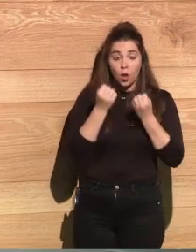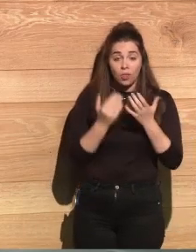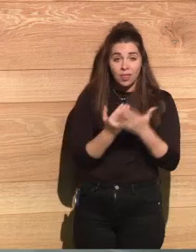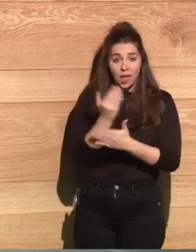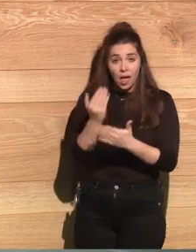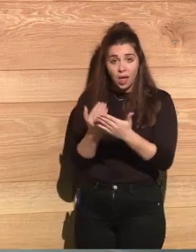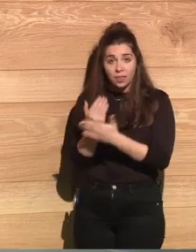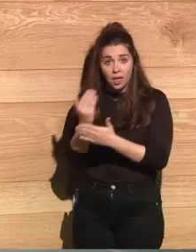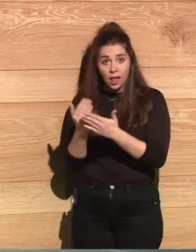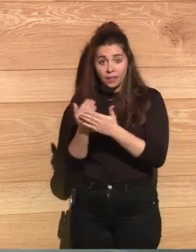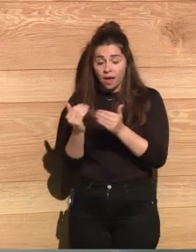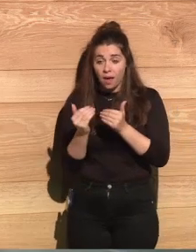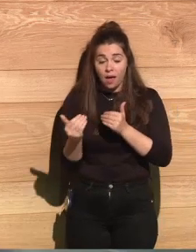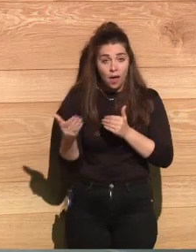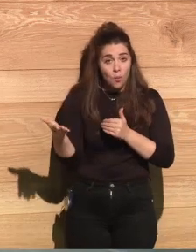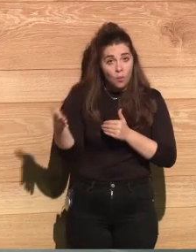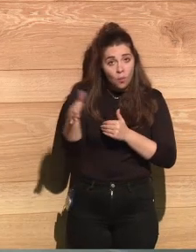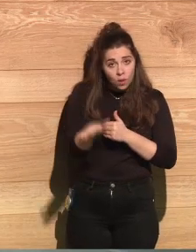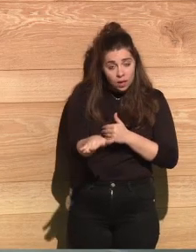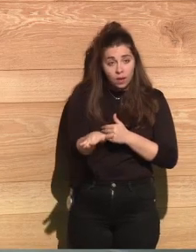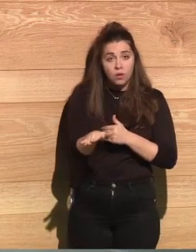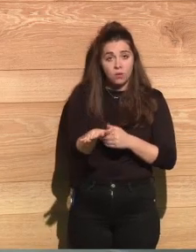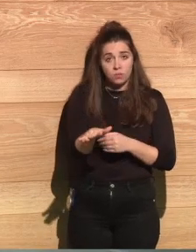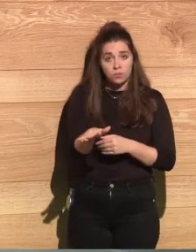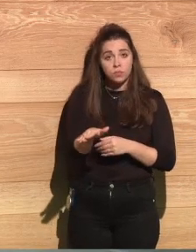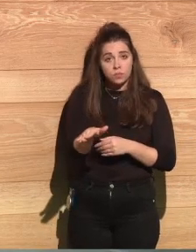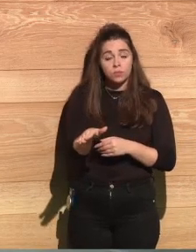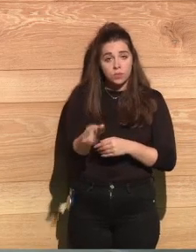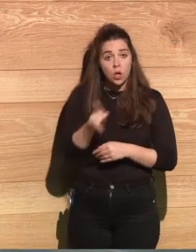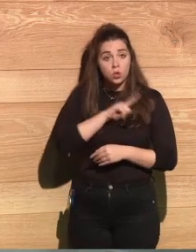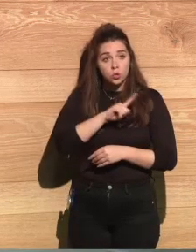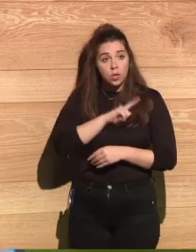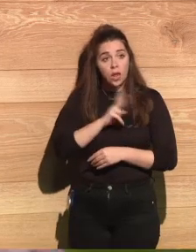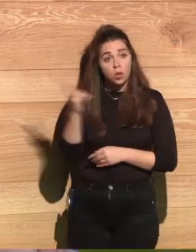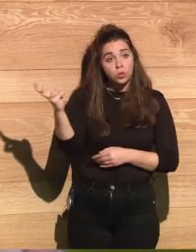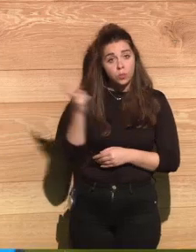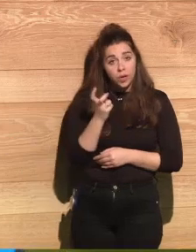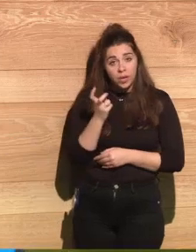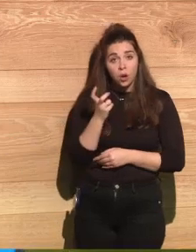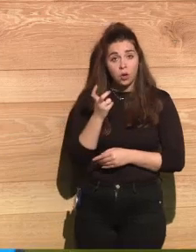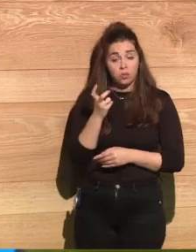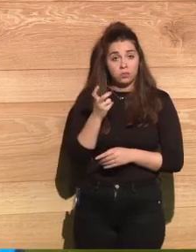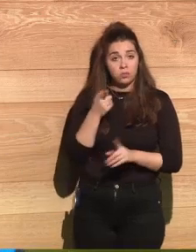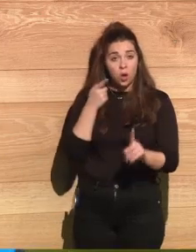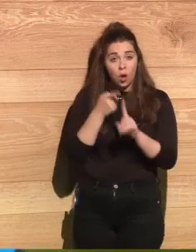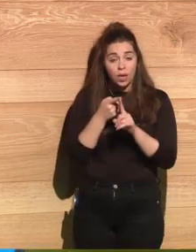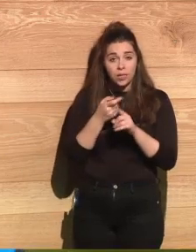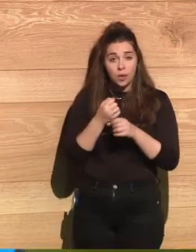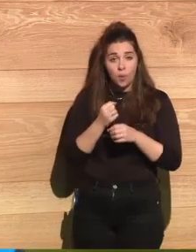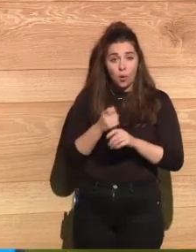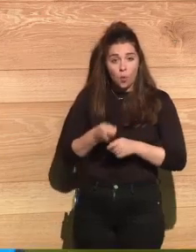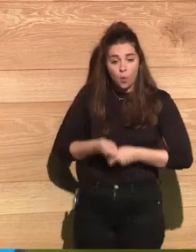died, the soldiers came, dug up the hole in the ground and poured the gas. Gasoline through the lit